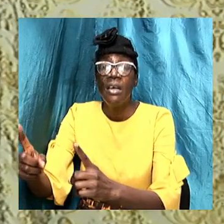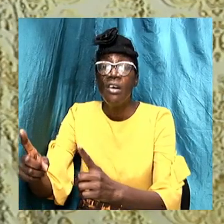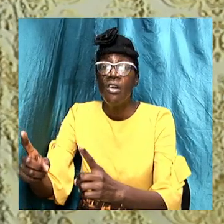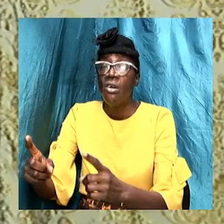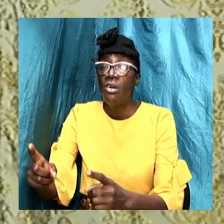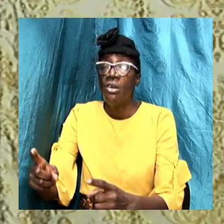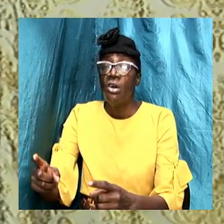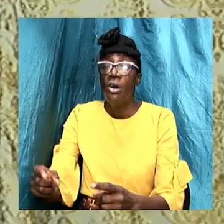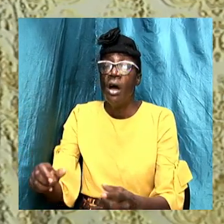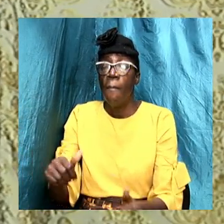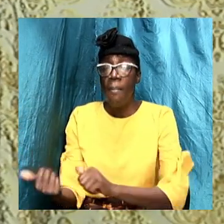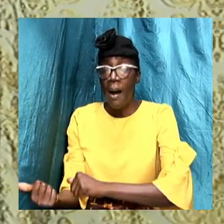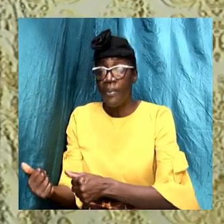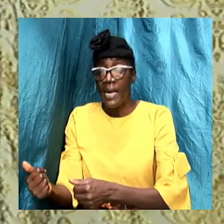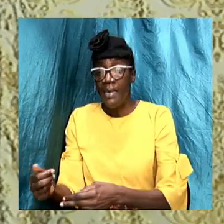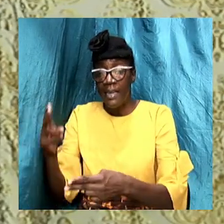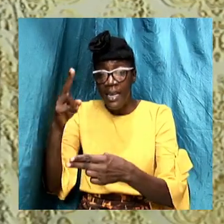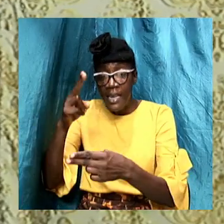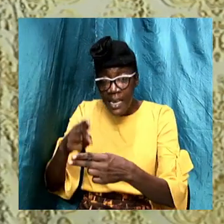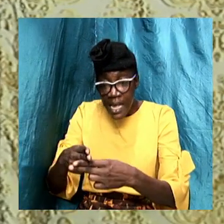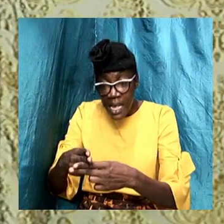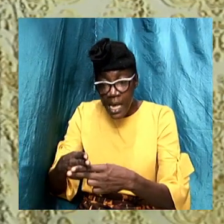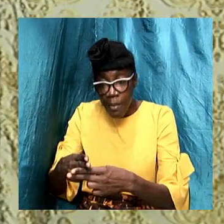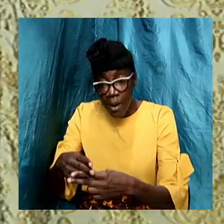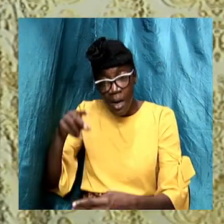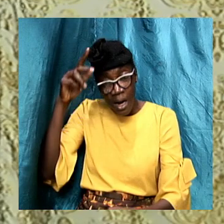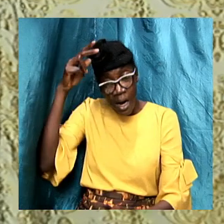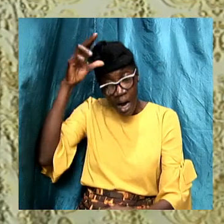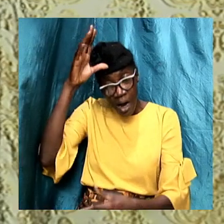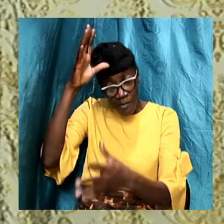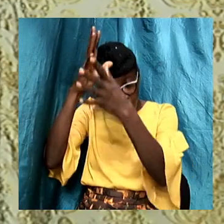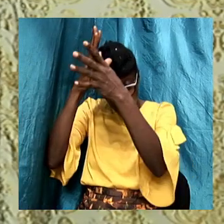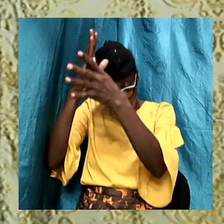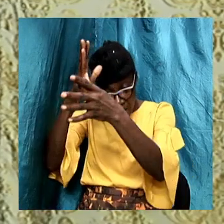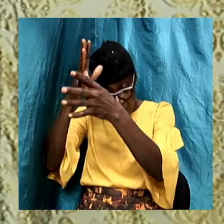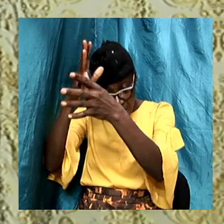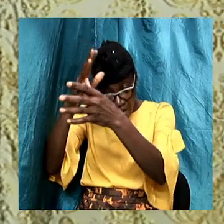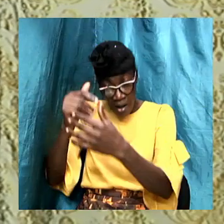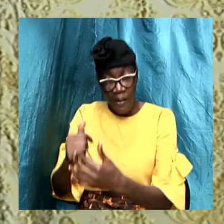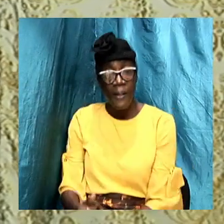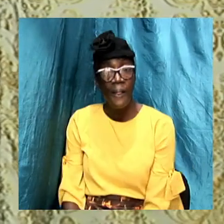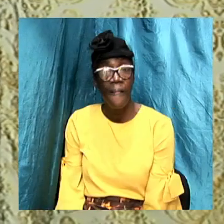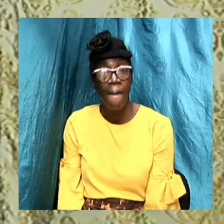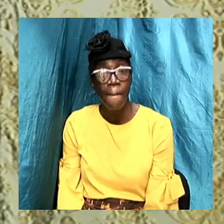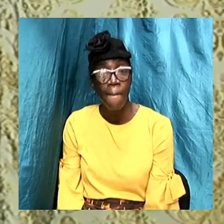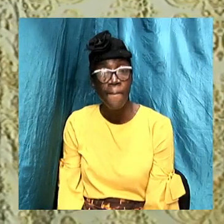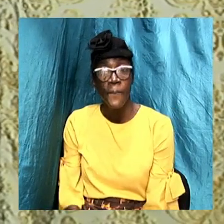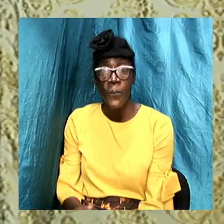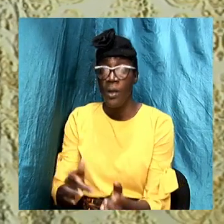of the Father the Bible is grammatically correct